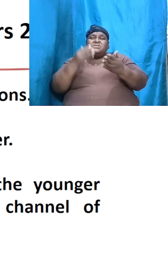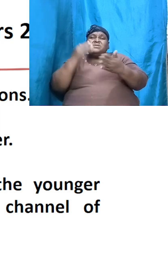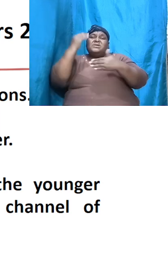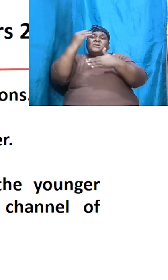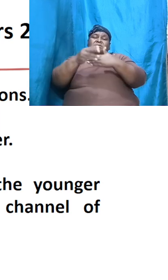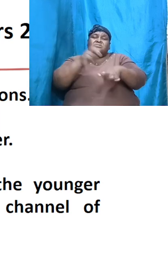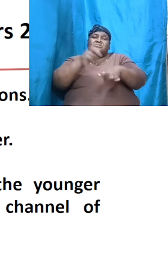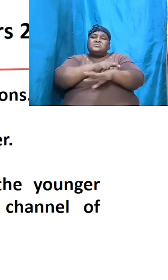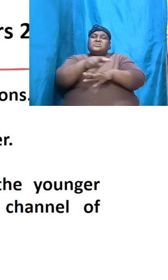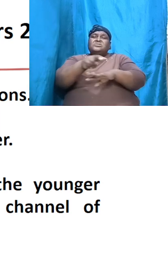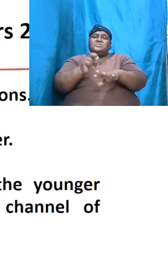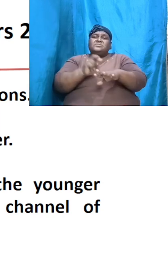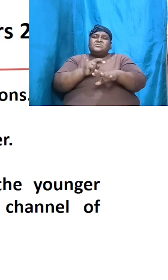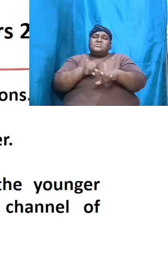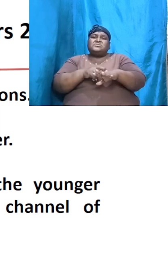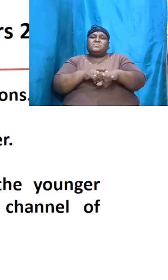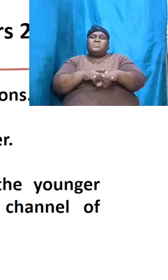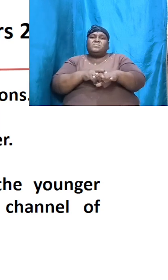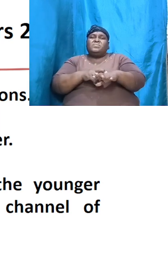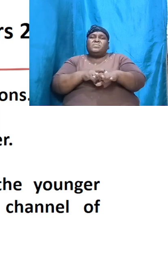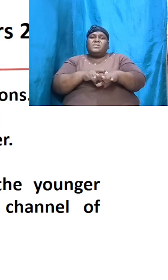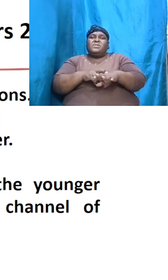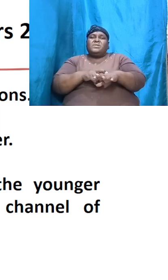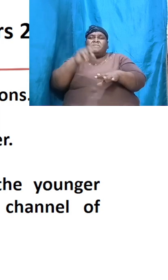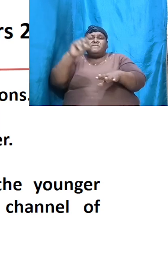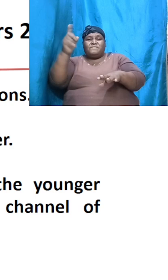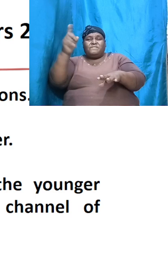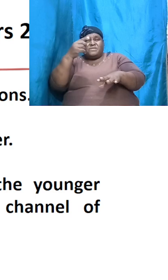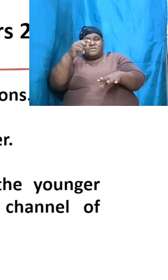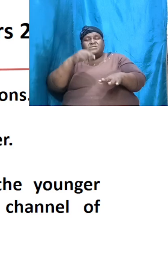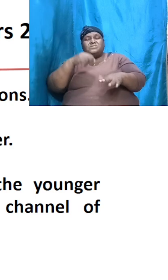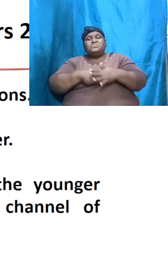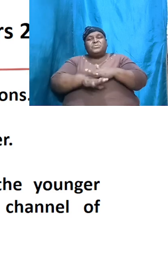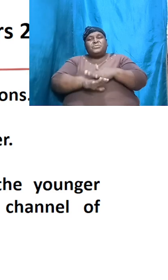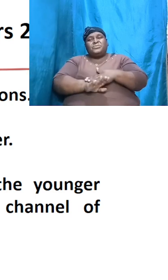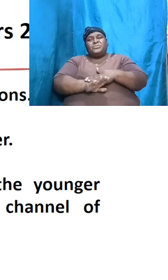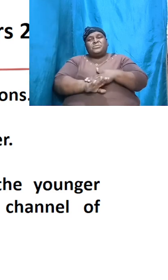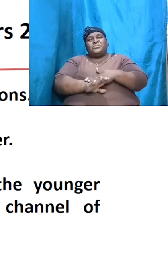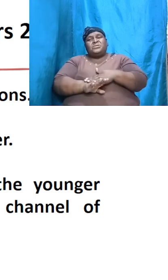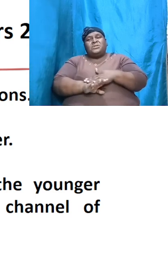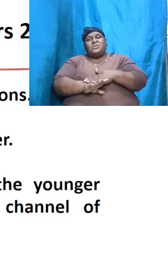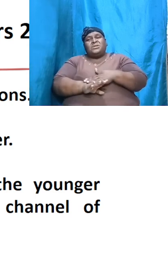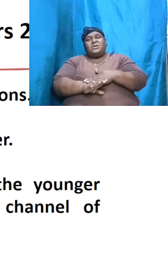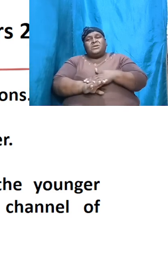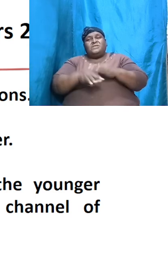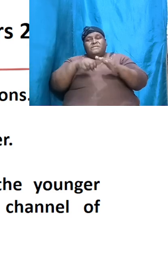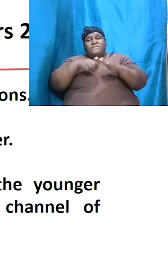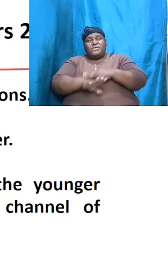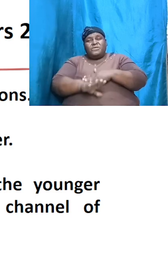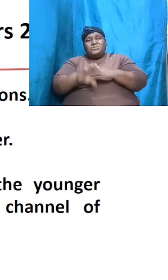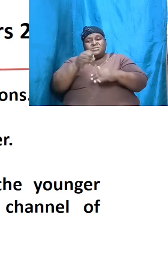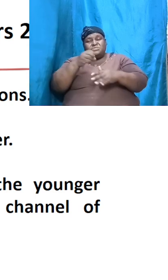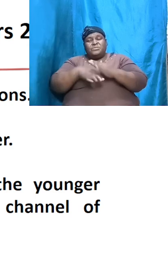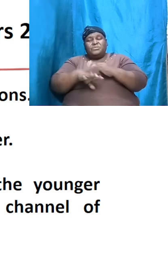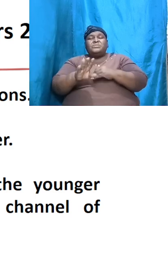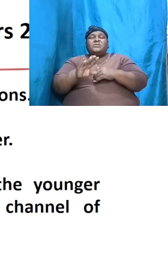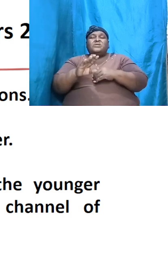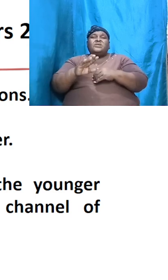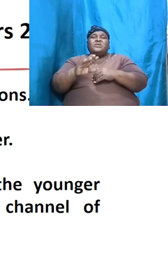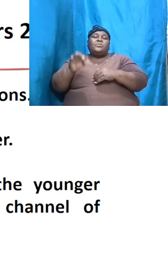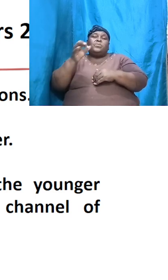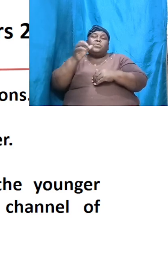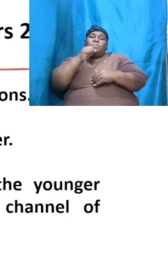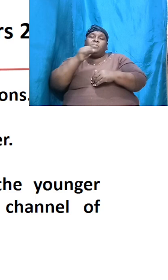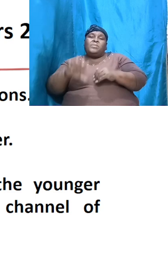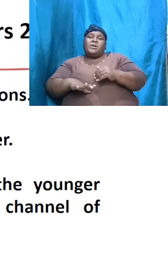flowed through the first born and if the first born was a female then it will